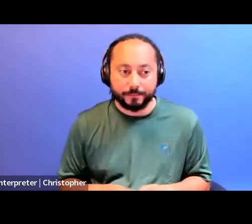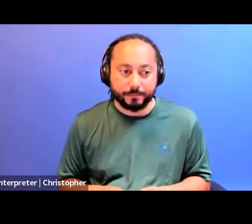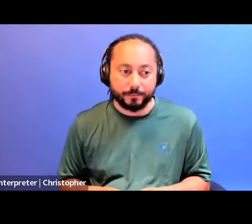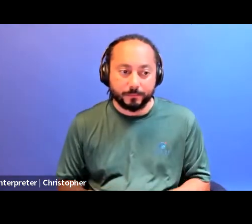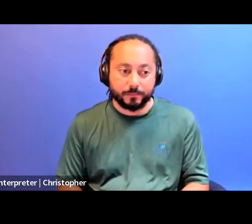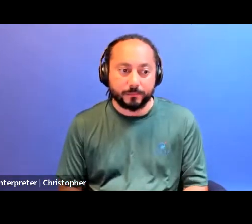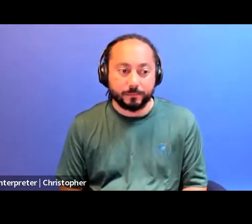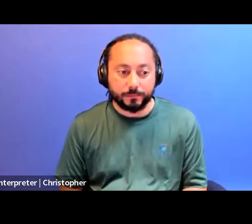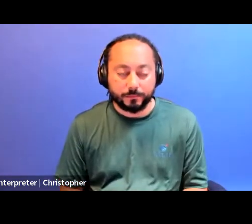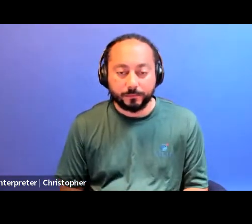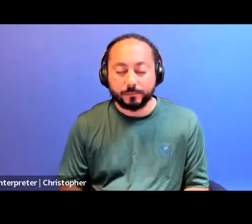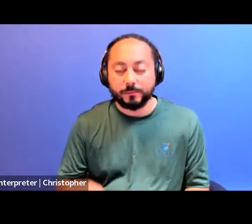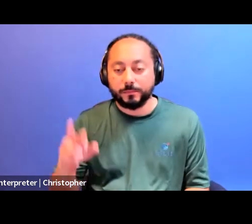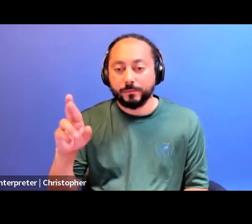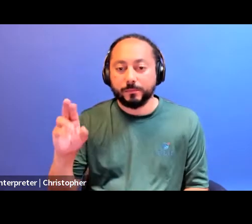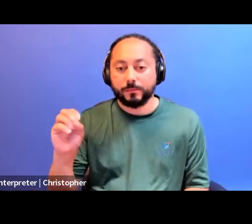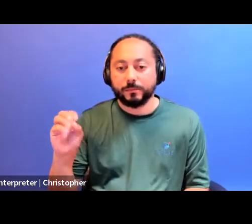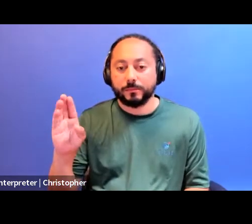Robin?